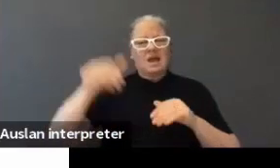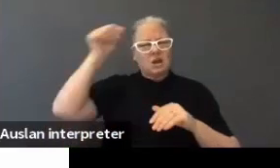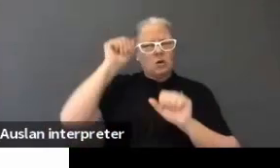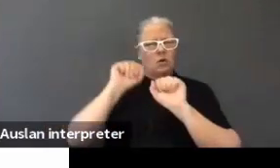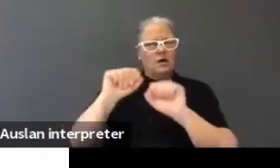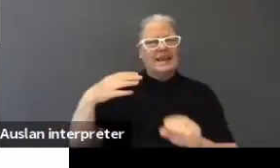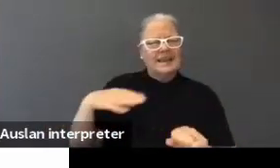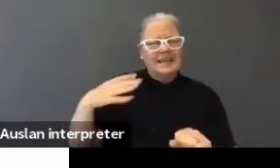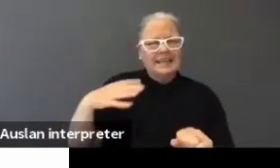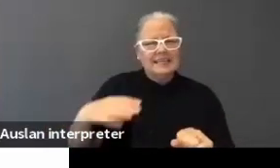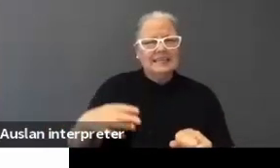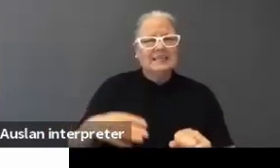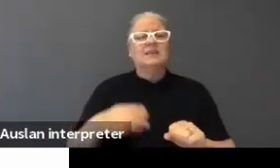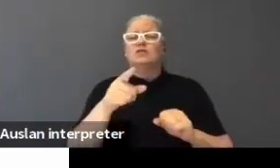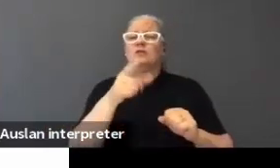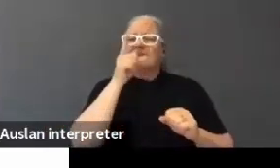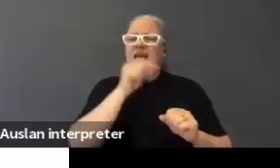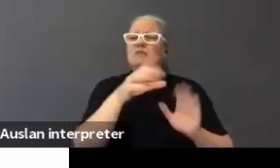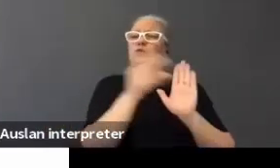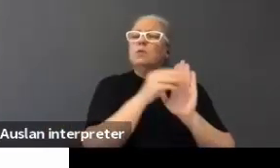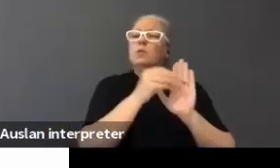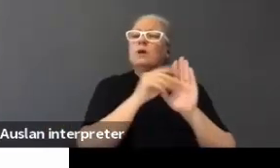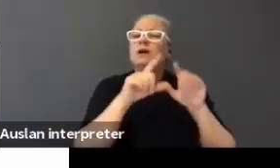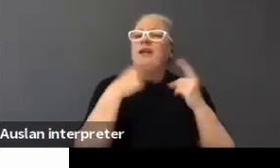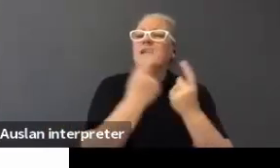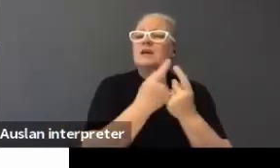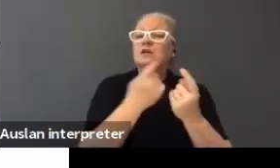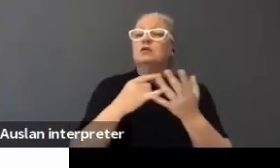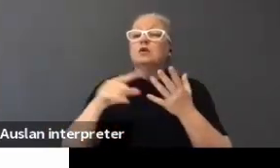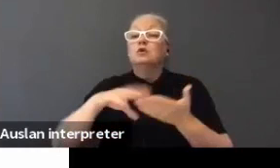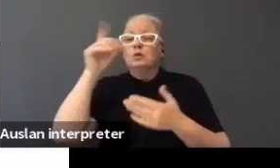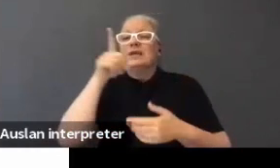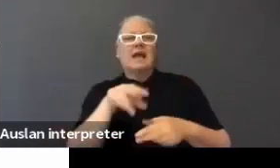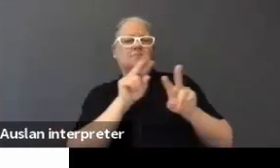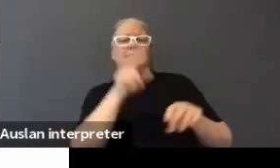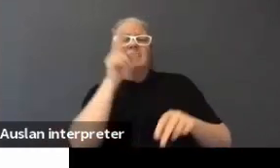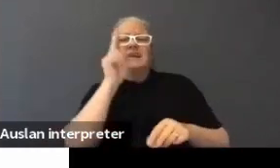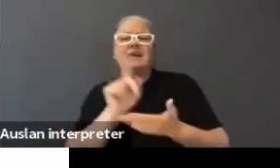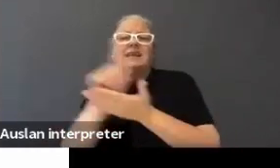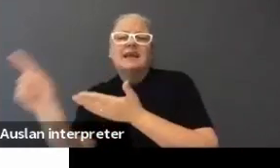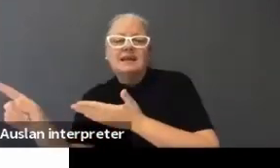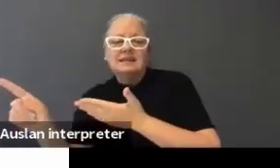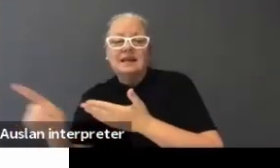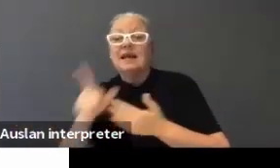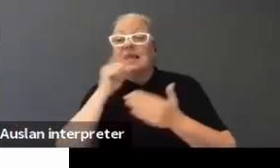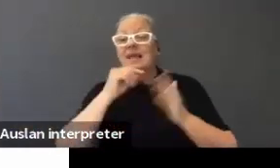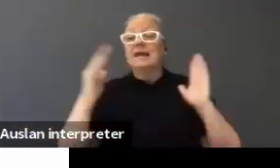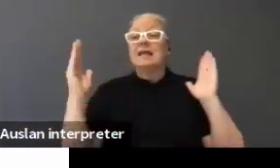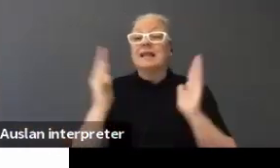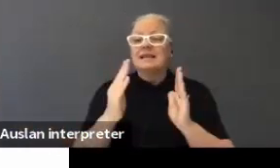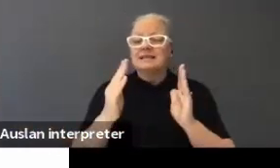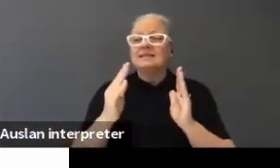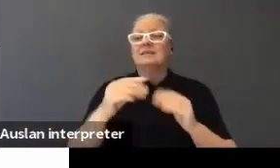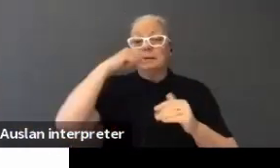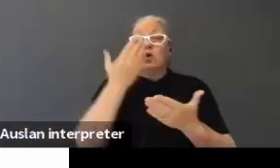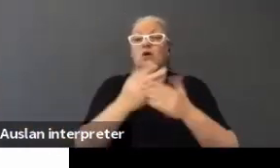Recall classes where you can because students can review. Limit the number of participants that can be seen on a screen at any one